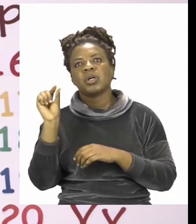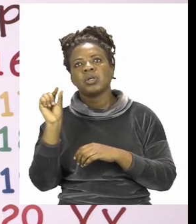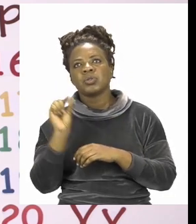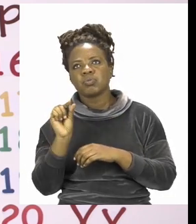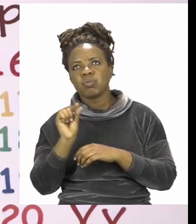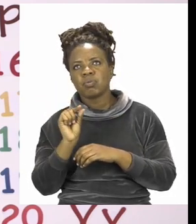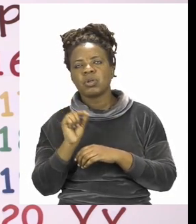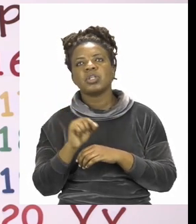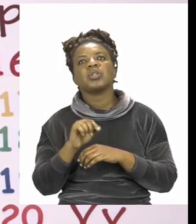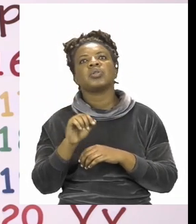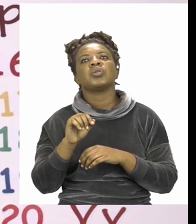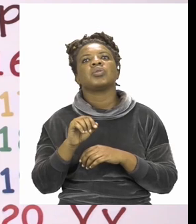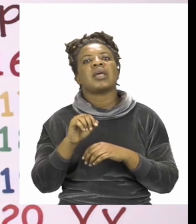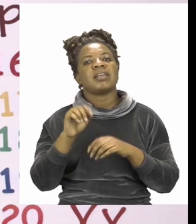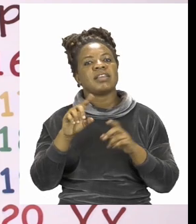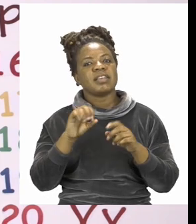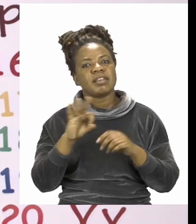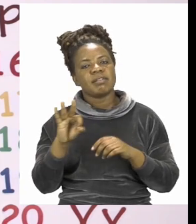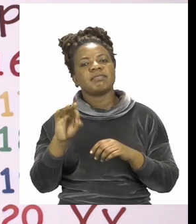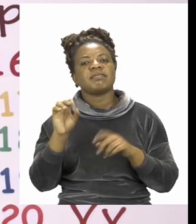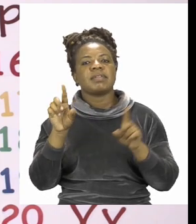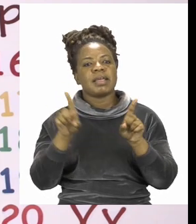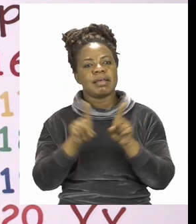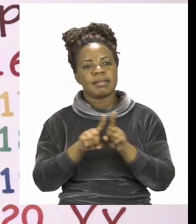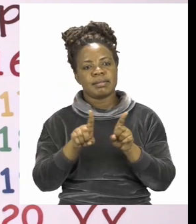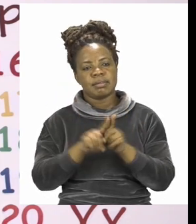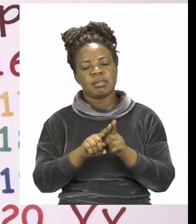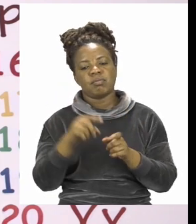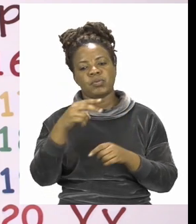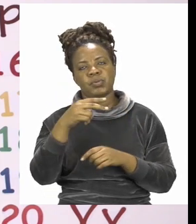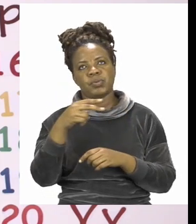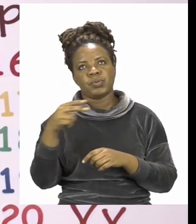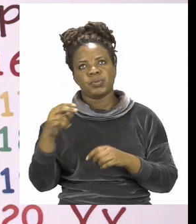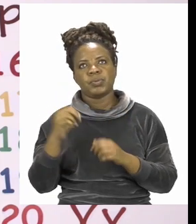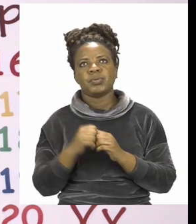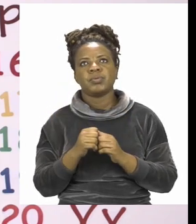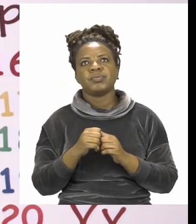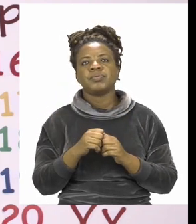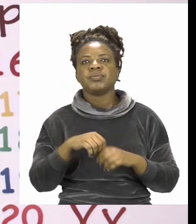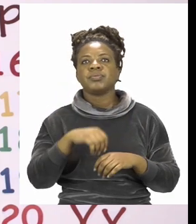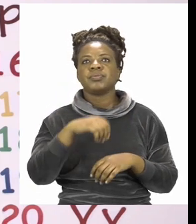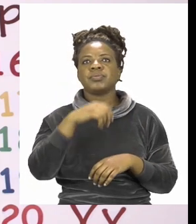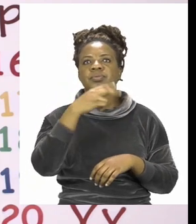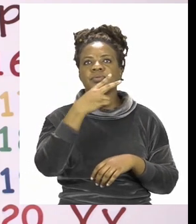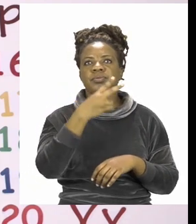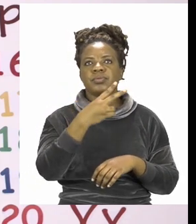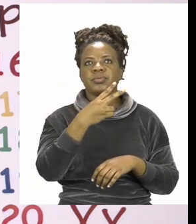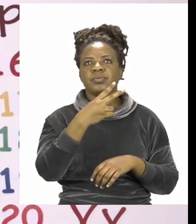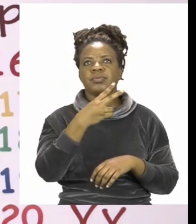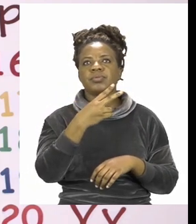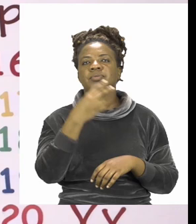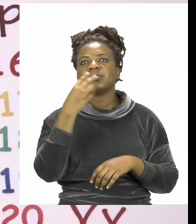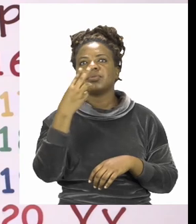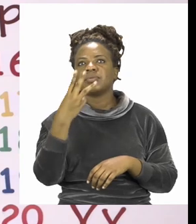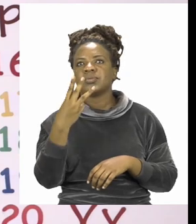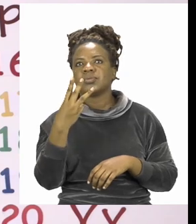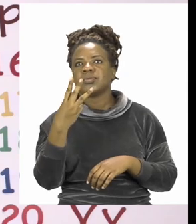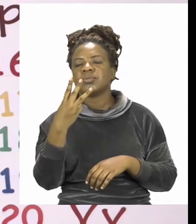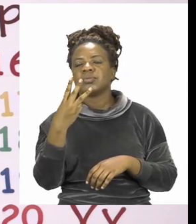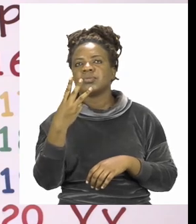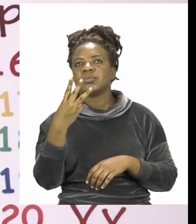first one we are going to do is the one that is at the bottom of your page. It says 23-22.